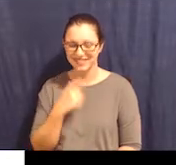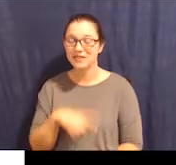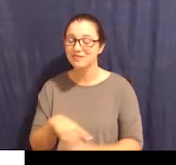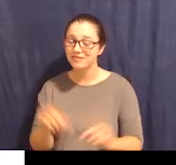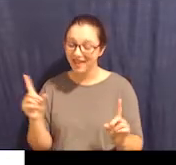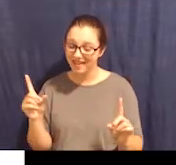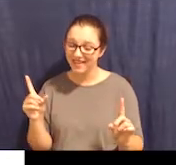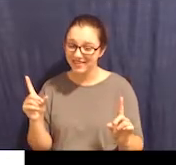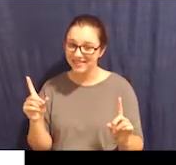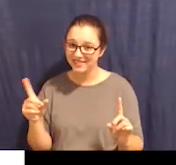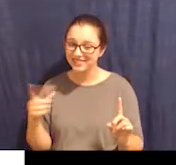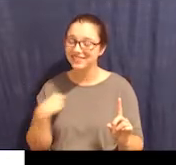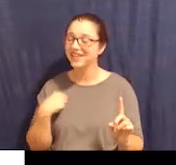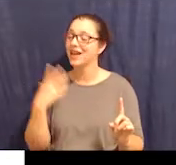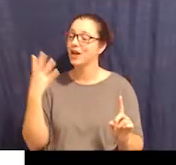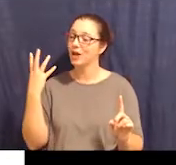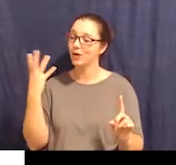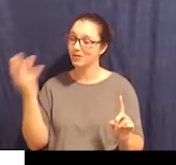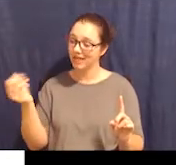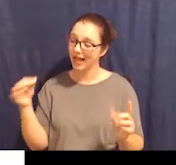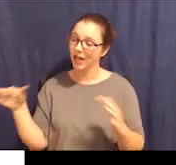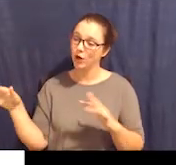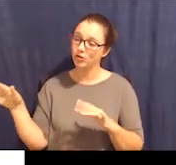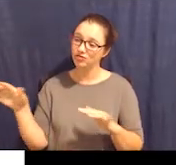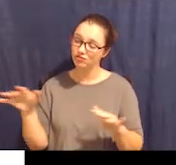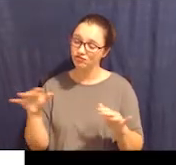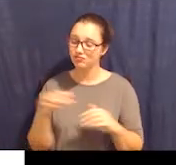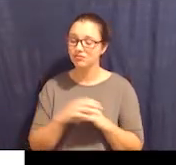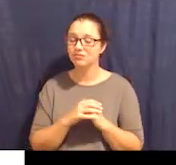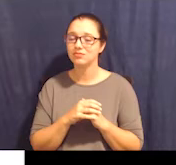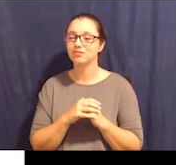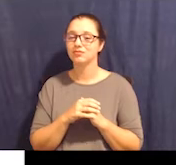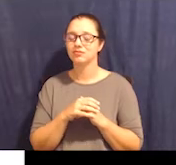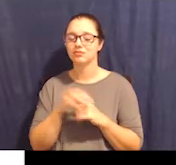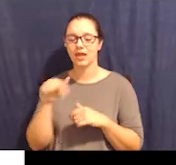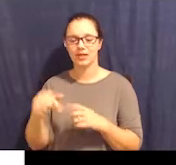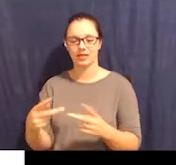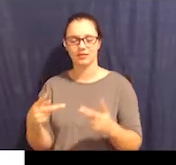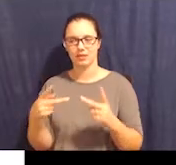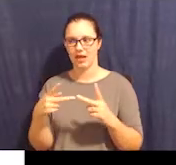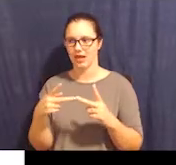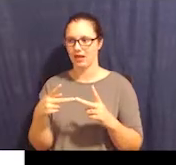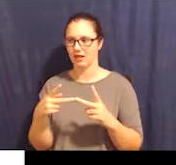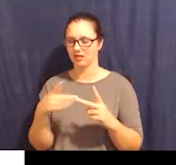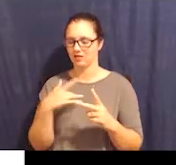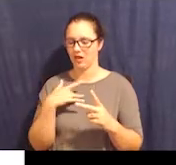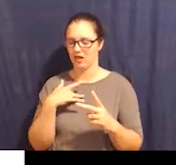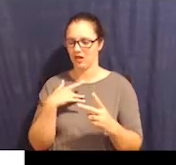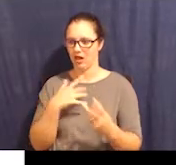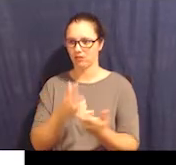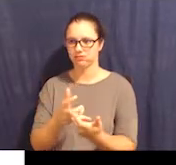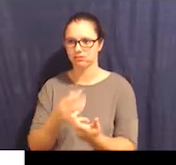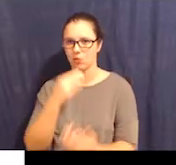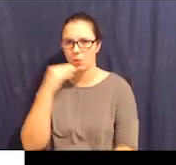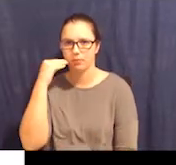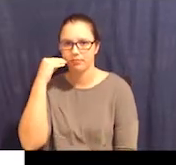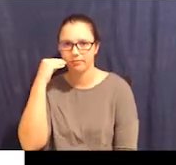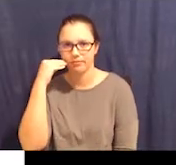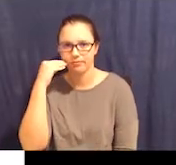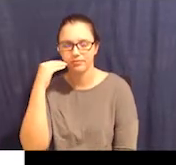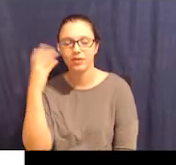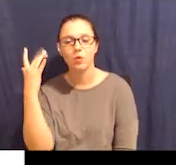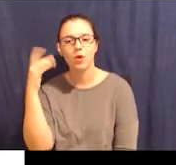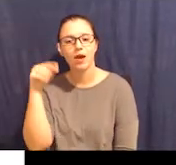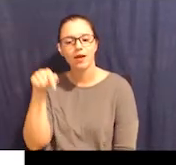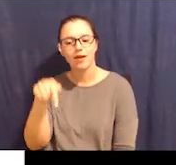But I was out and this place hit me at home because